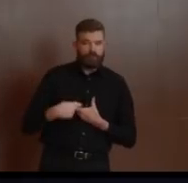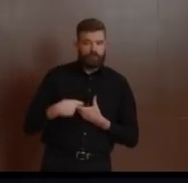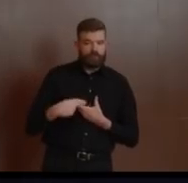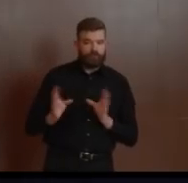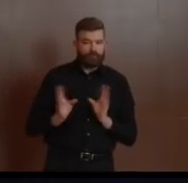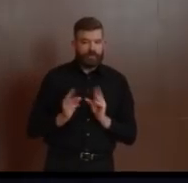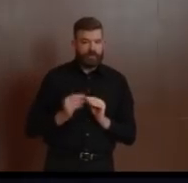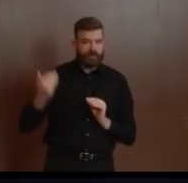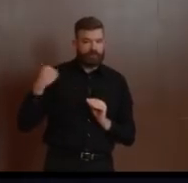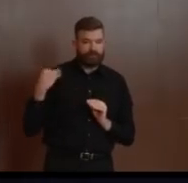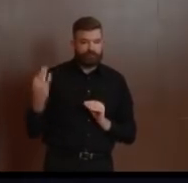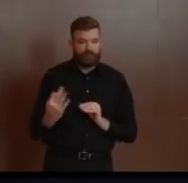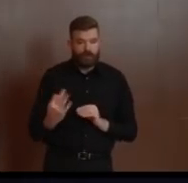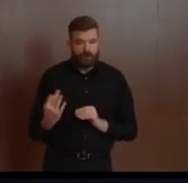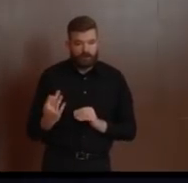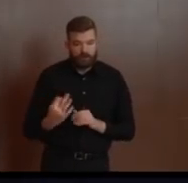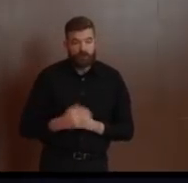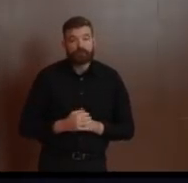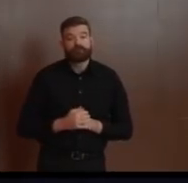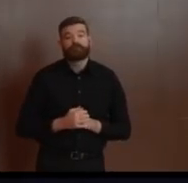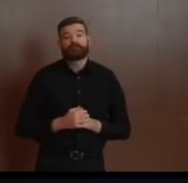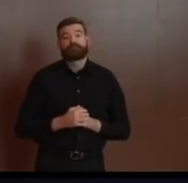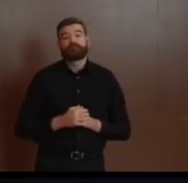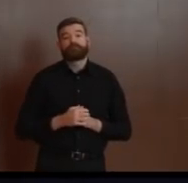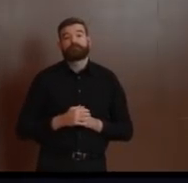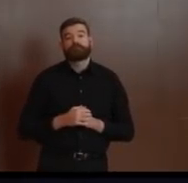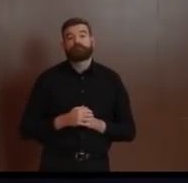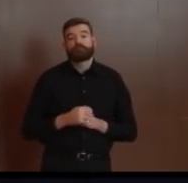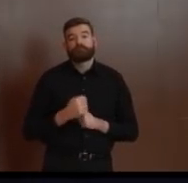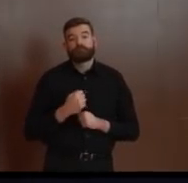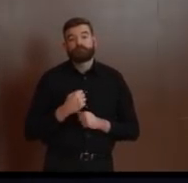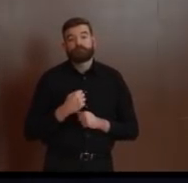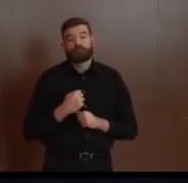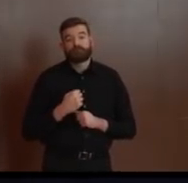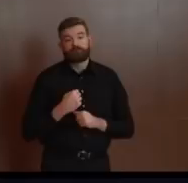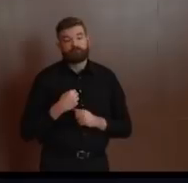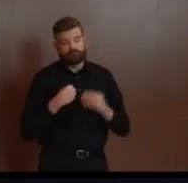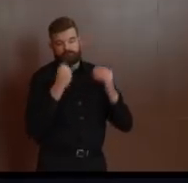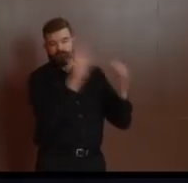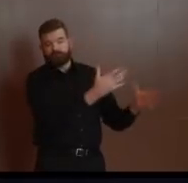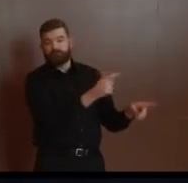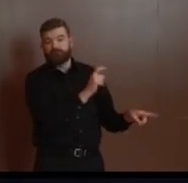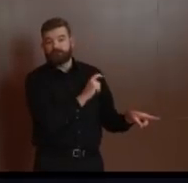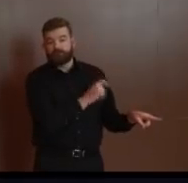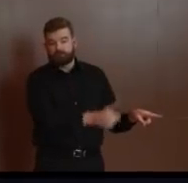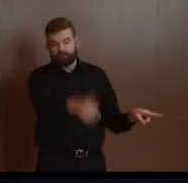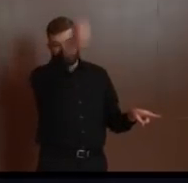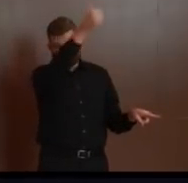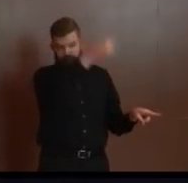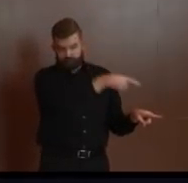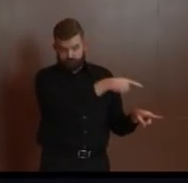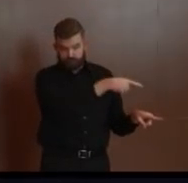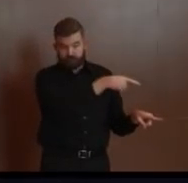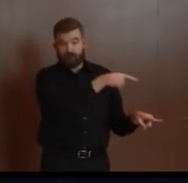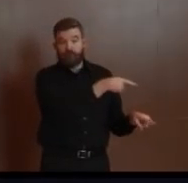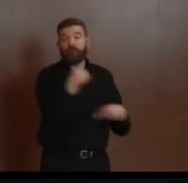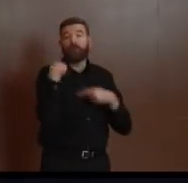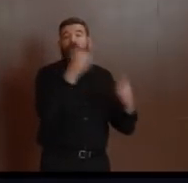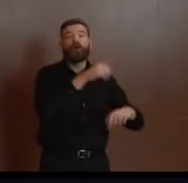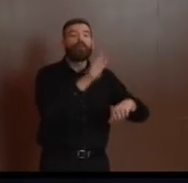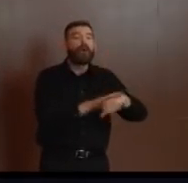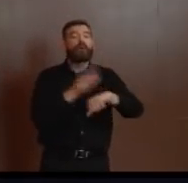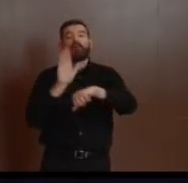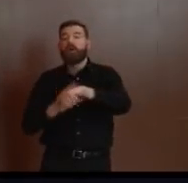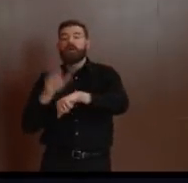chiefs and law enforcement leaders know that the time for warnings is over and the time to ensure compliance by using all the tools available to